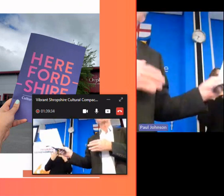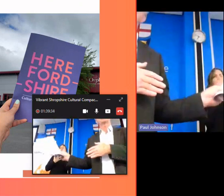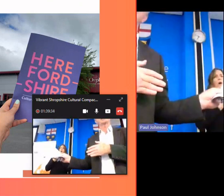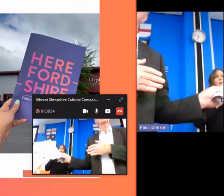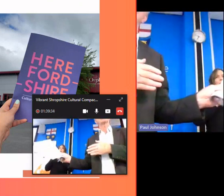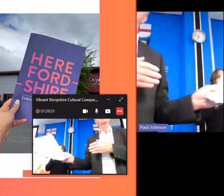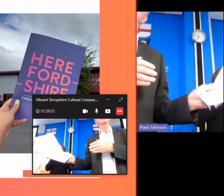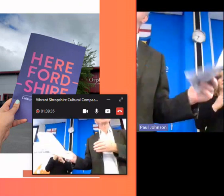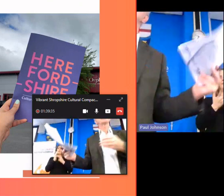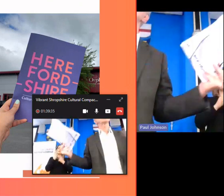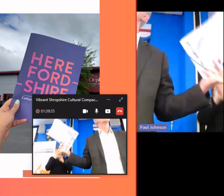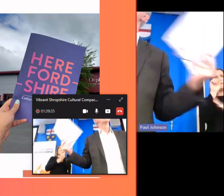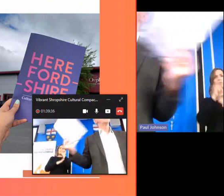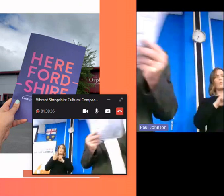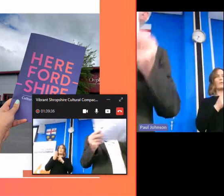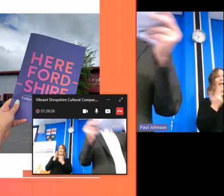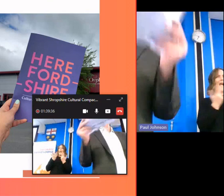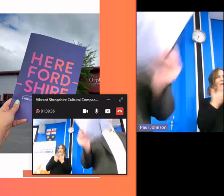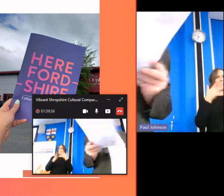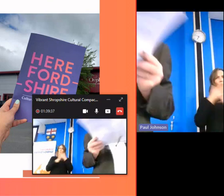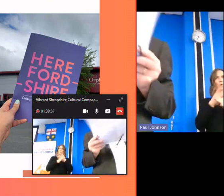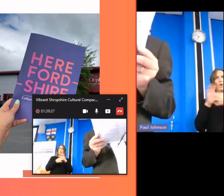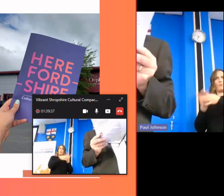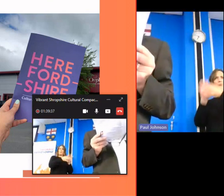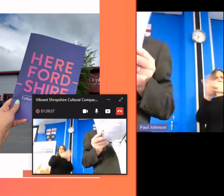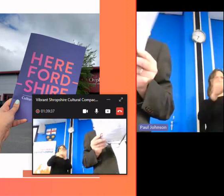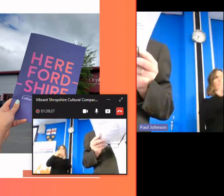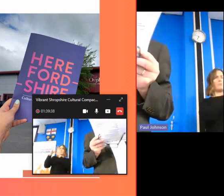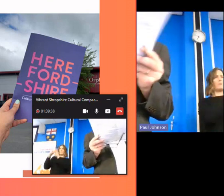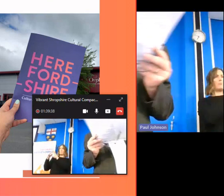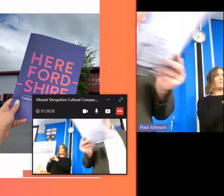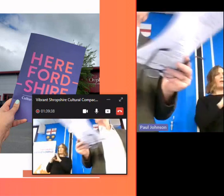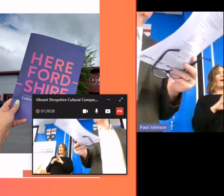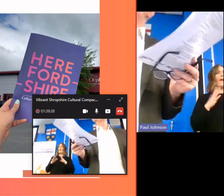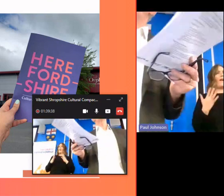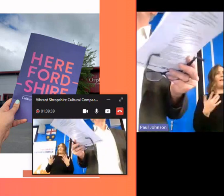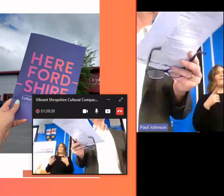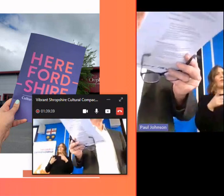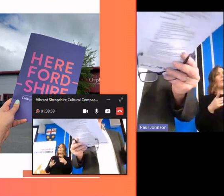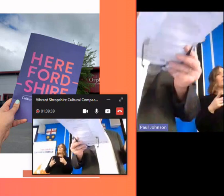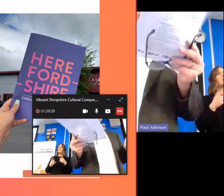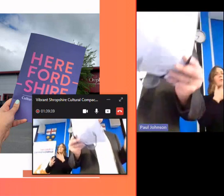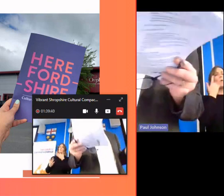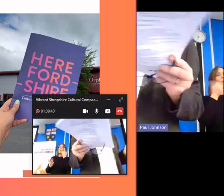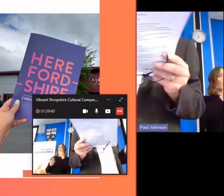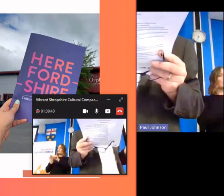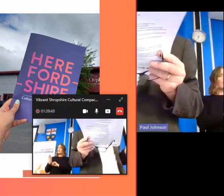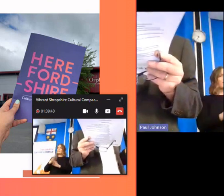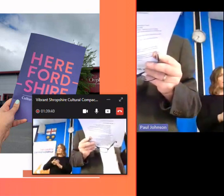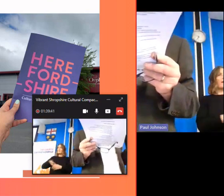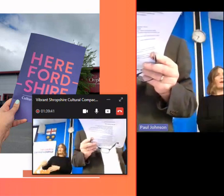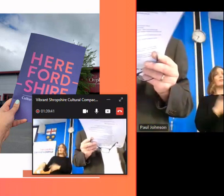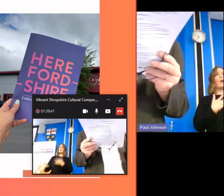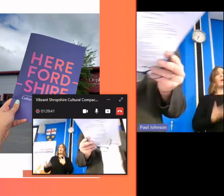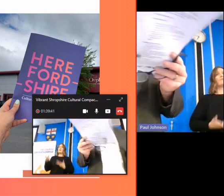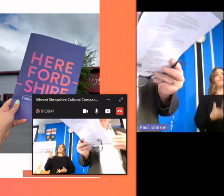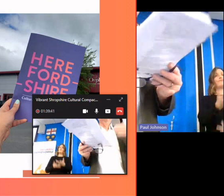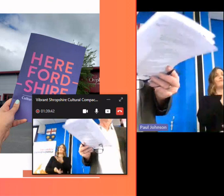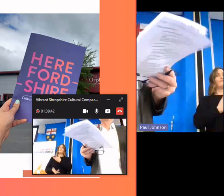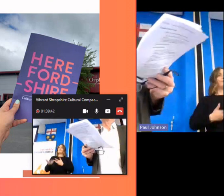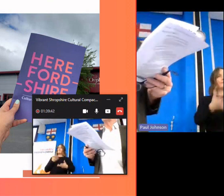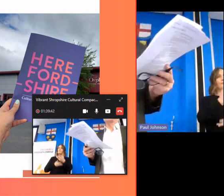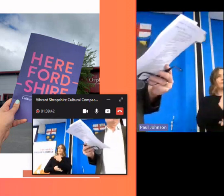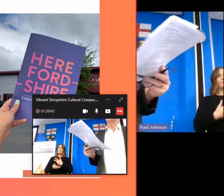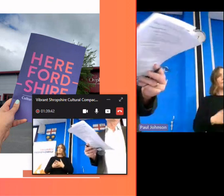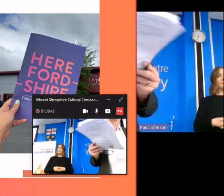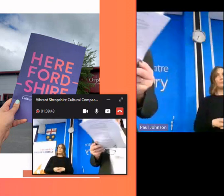organization or cultural organization and have those um you know agenda-free conversations uh so